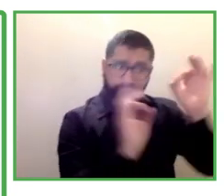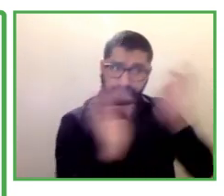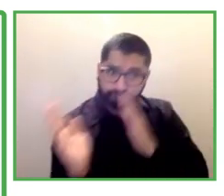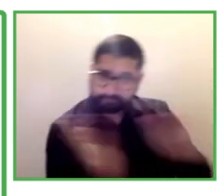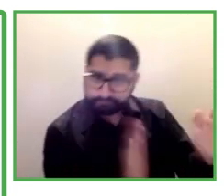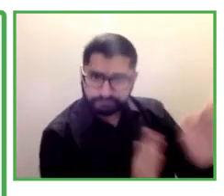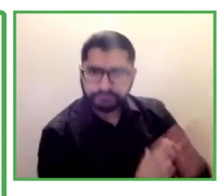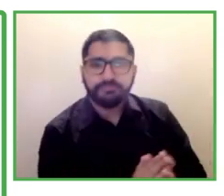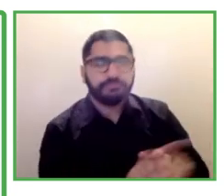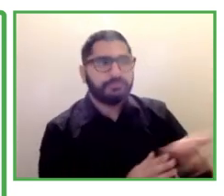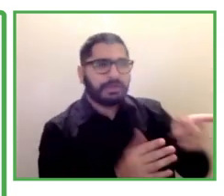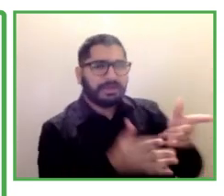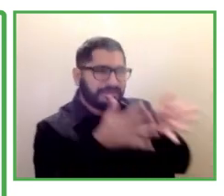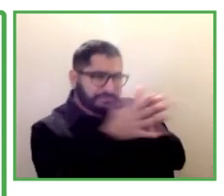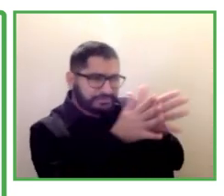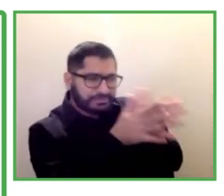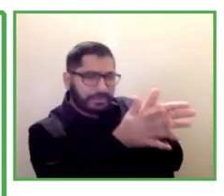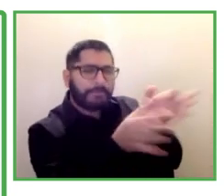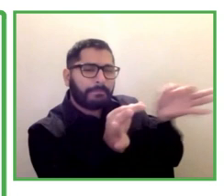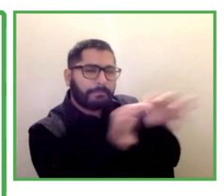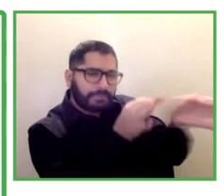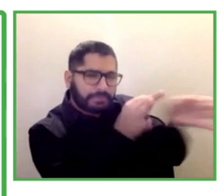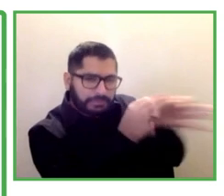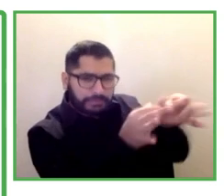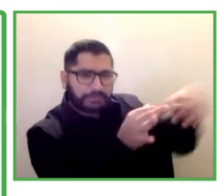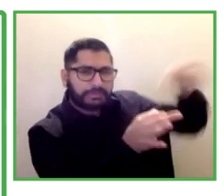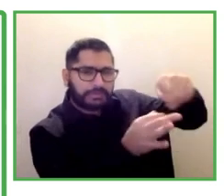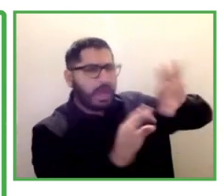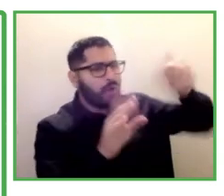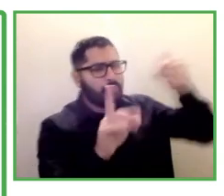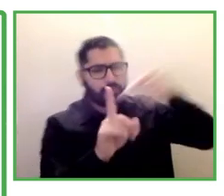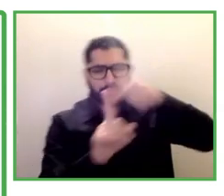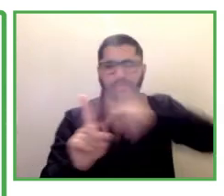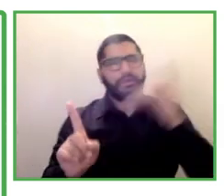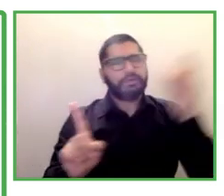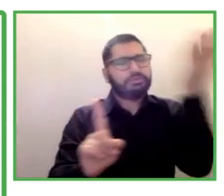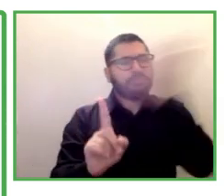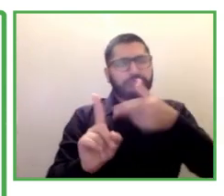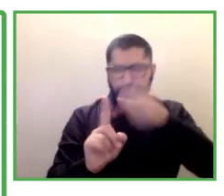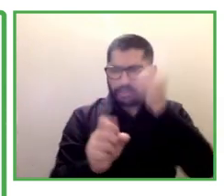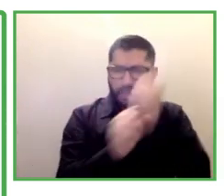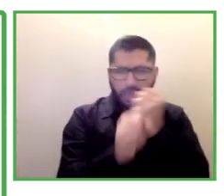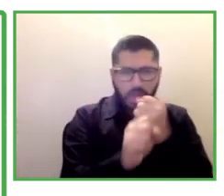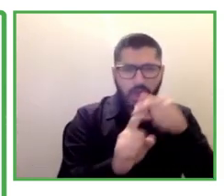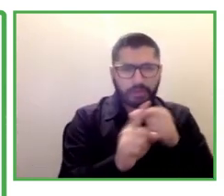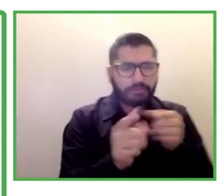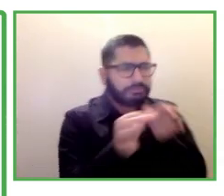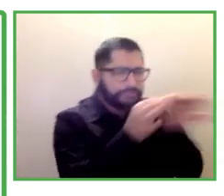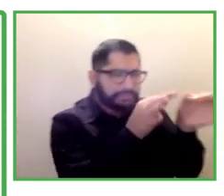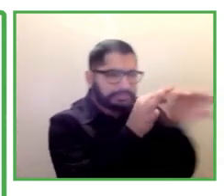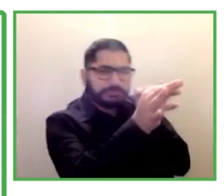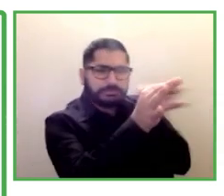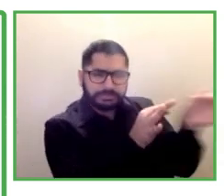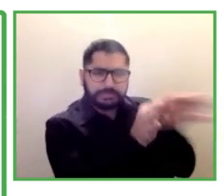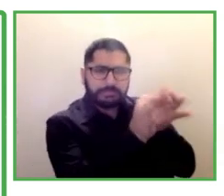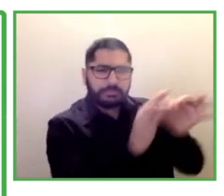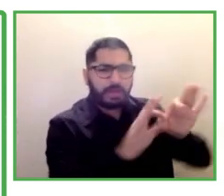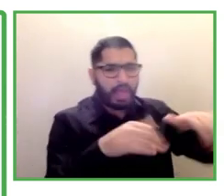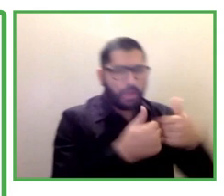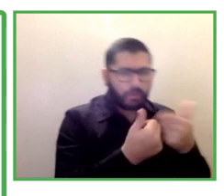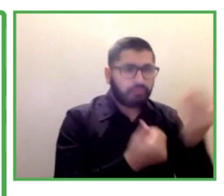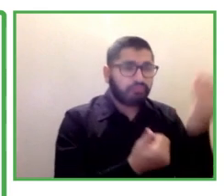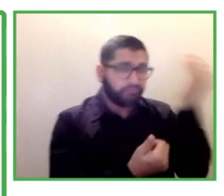constructive way after Andy has interviewed the the students that apply for the summer or the winter program